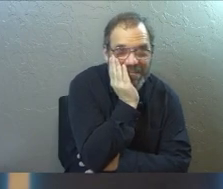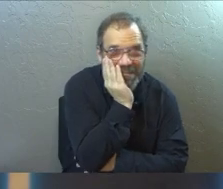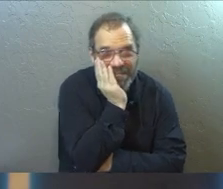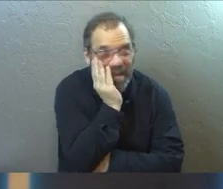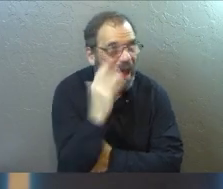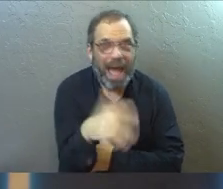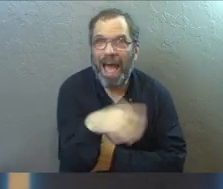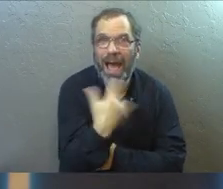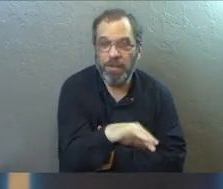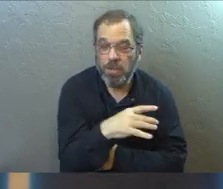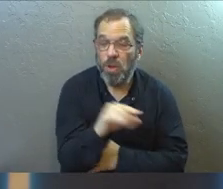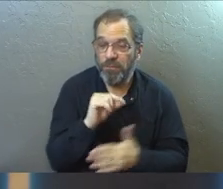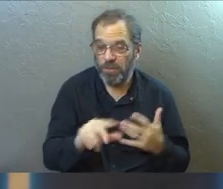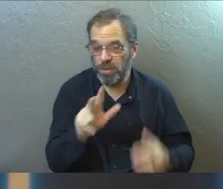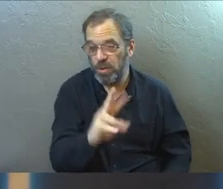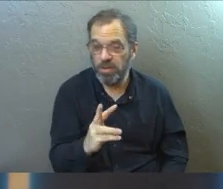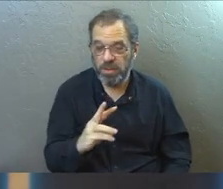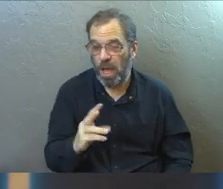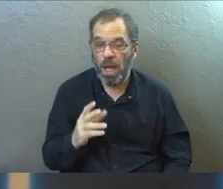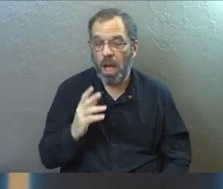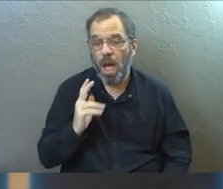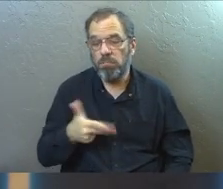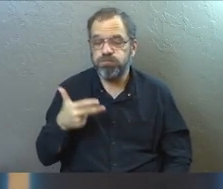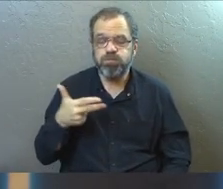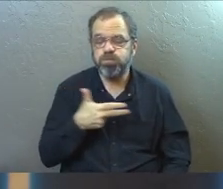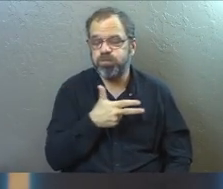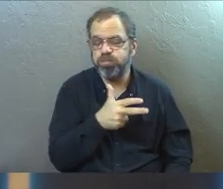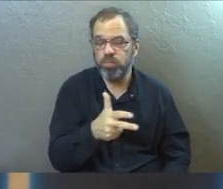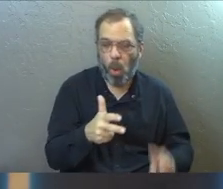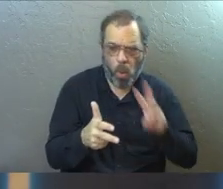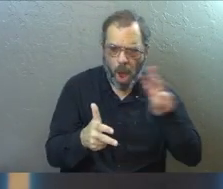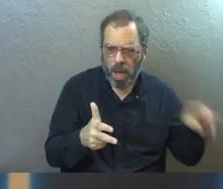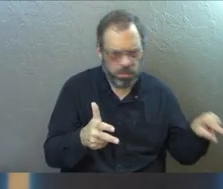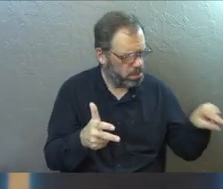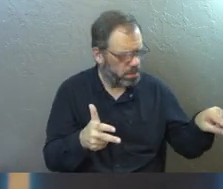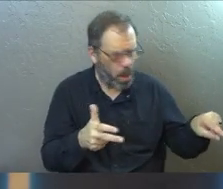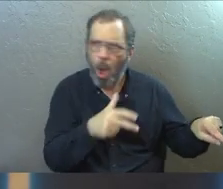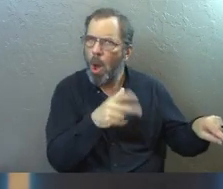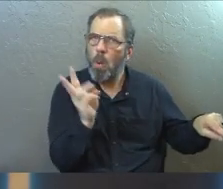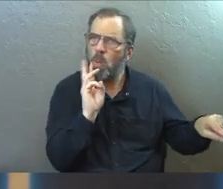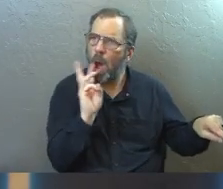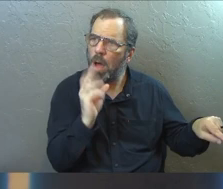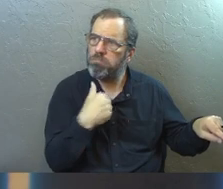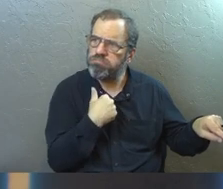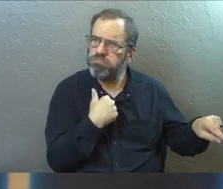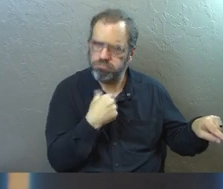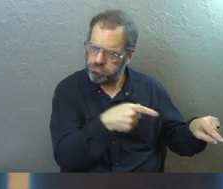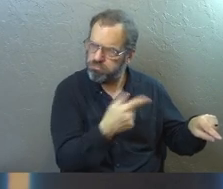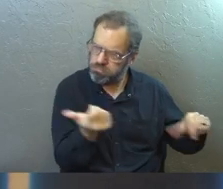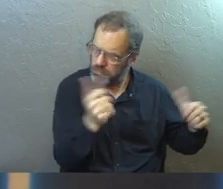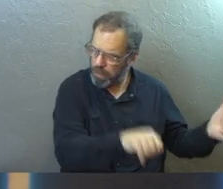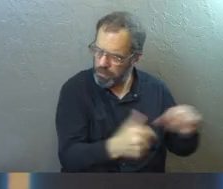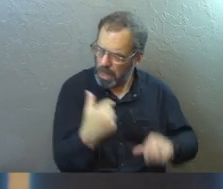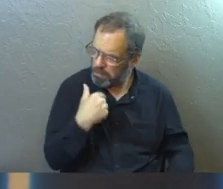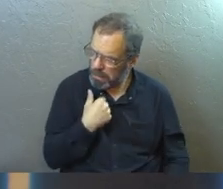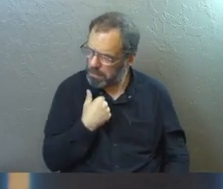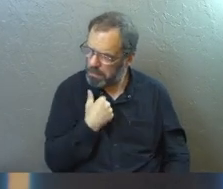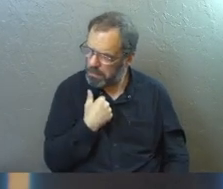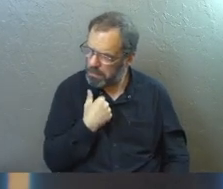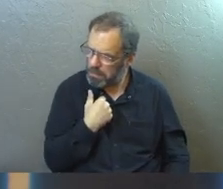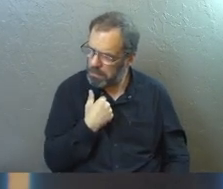Verse 36. They rode along and they came to some water and the eunuch said, look, there's some water. Why can't I be baptized?